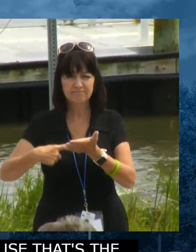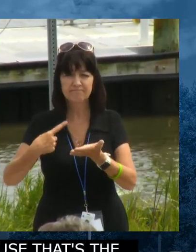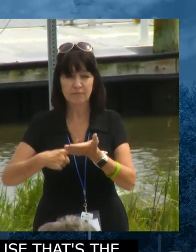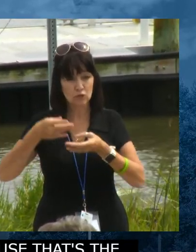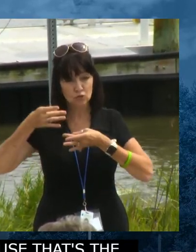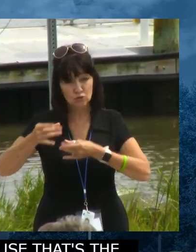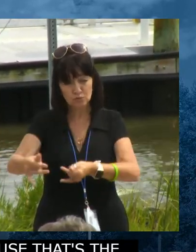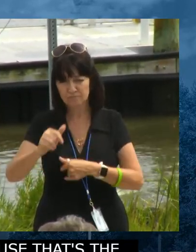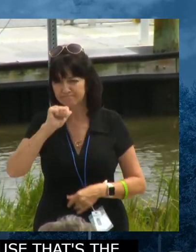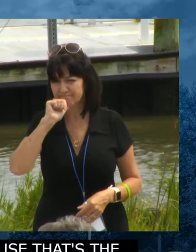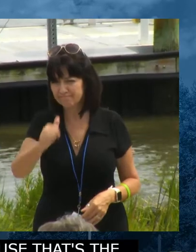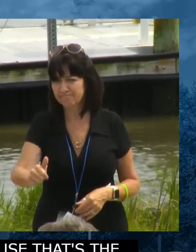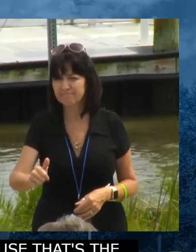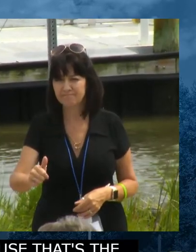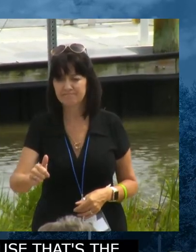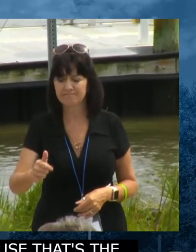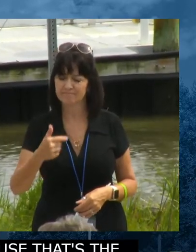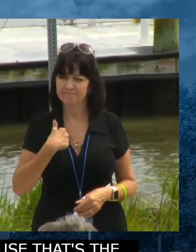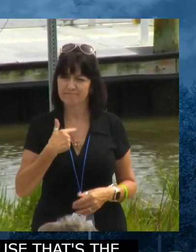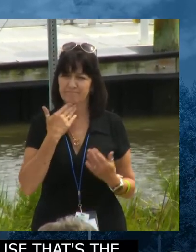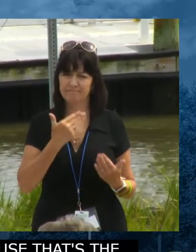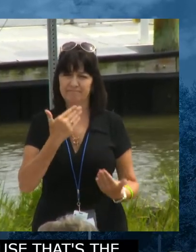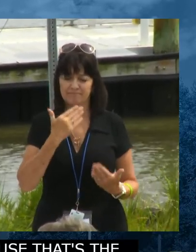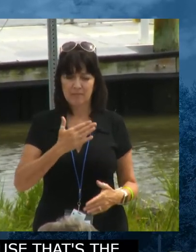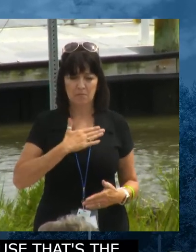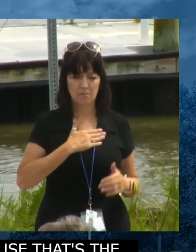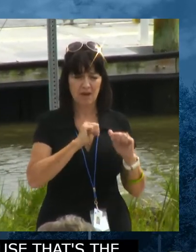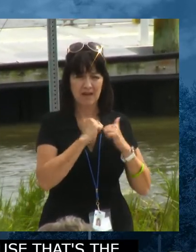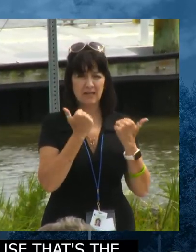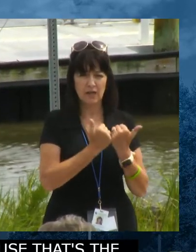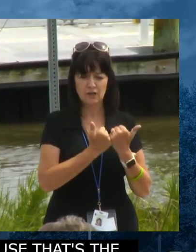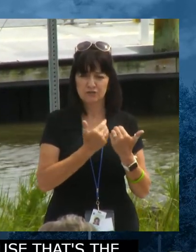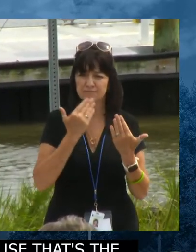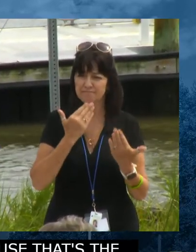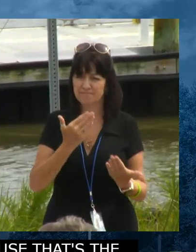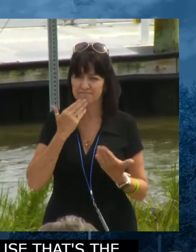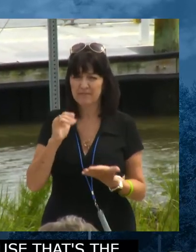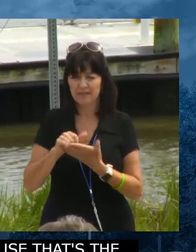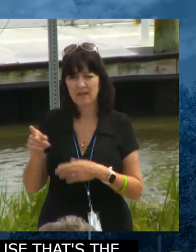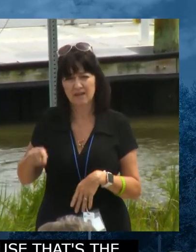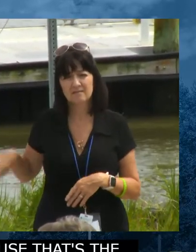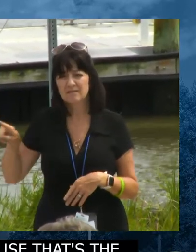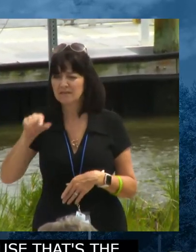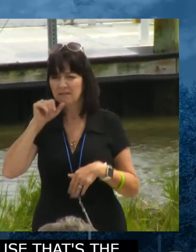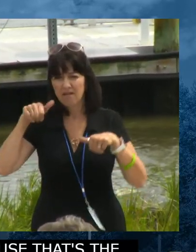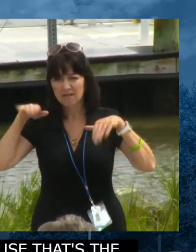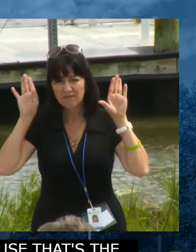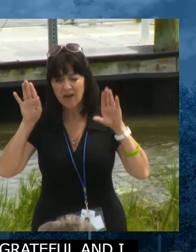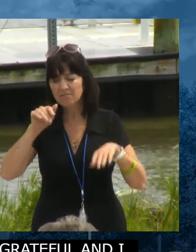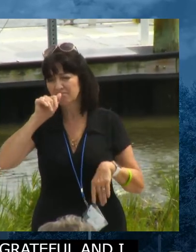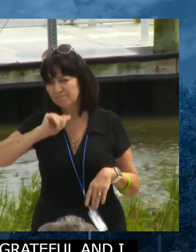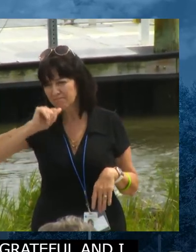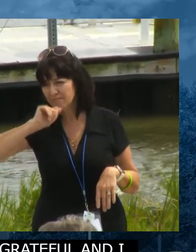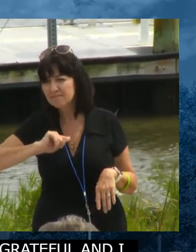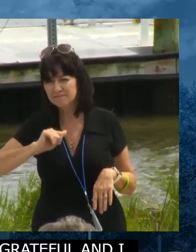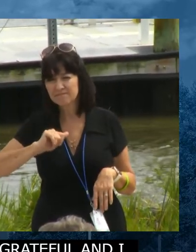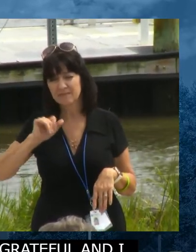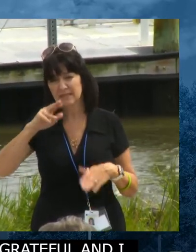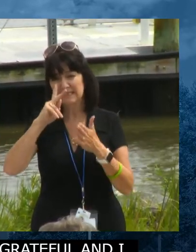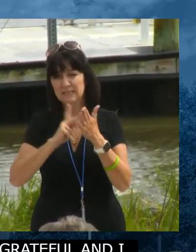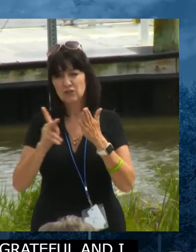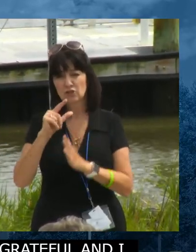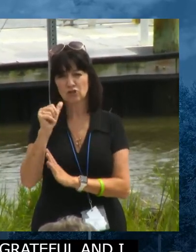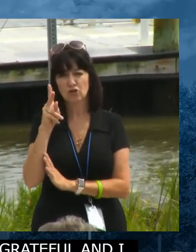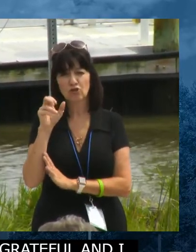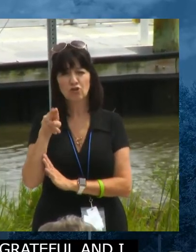I'm very grateful. And I know my agency is very grateful that they did persevere. And we got to this point. Because as Secretary Garvin said, there's a